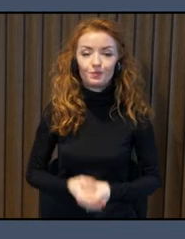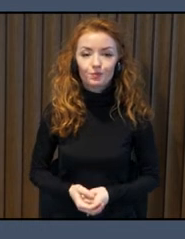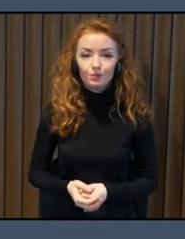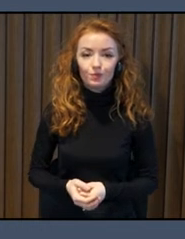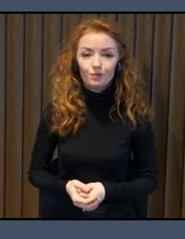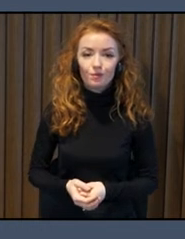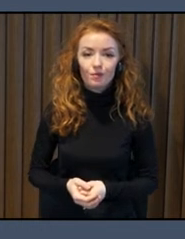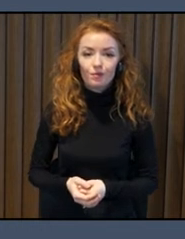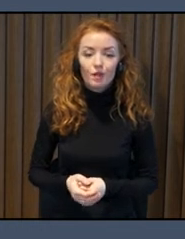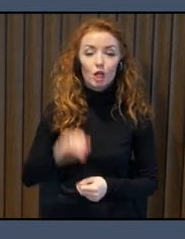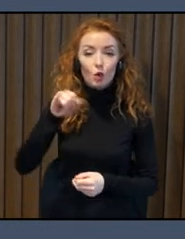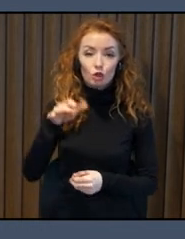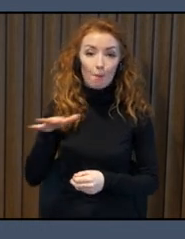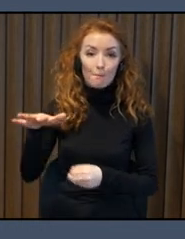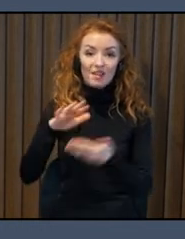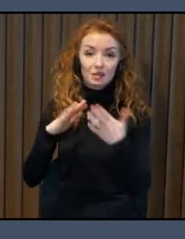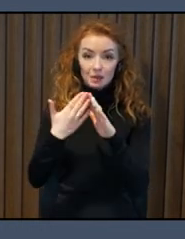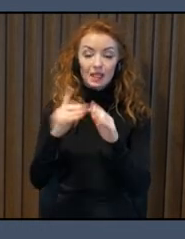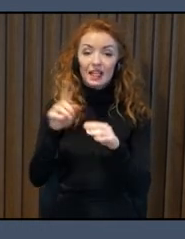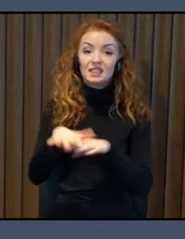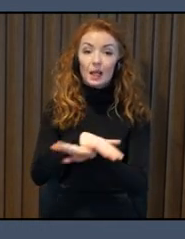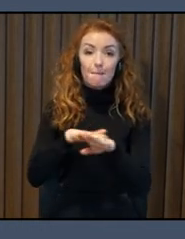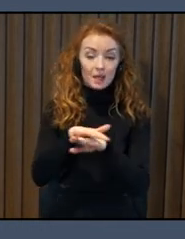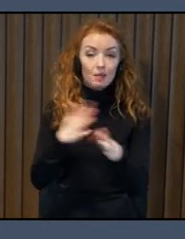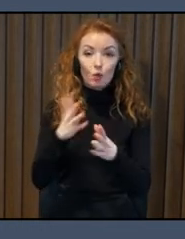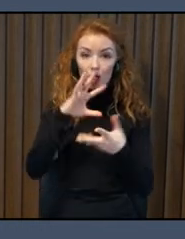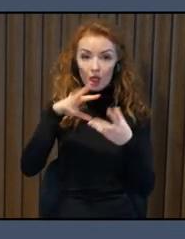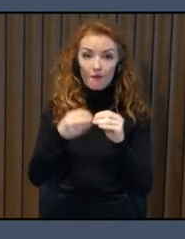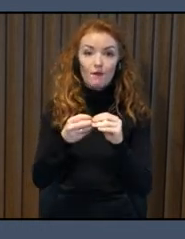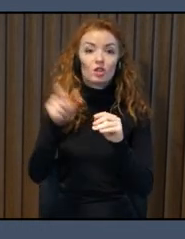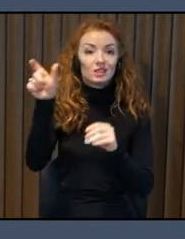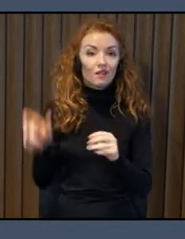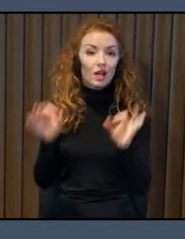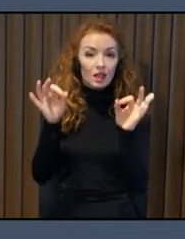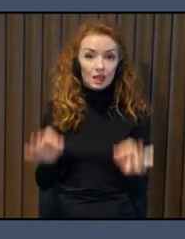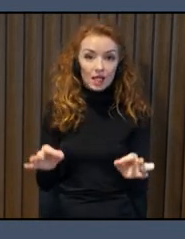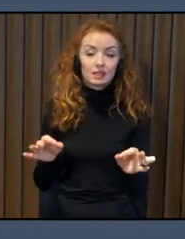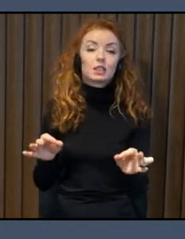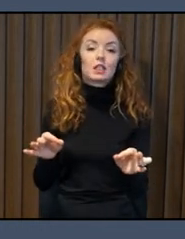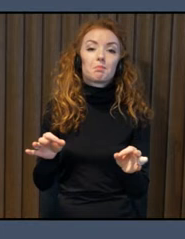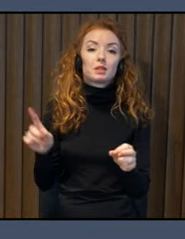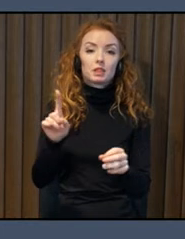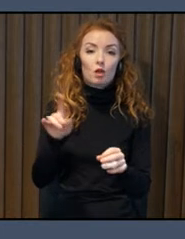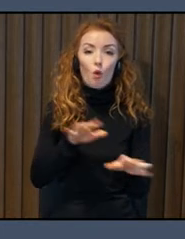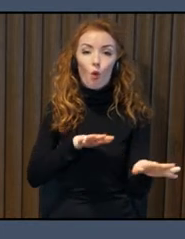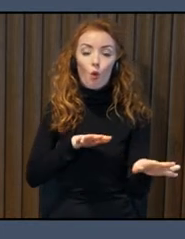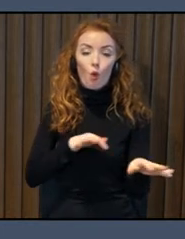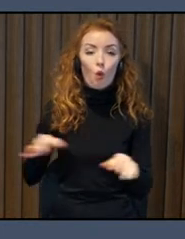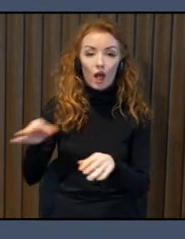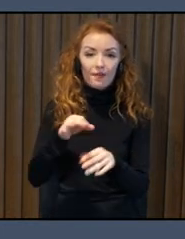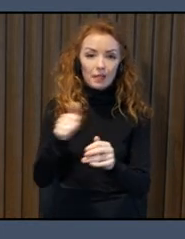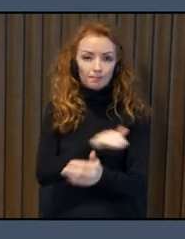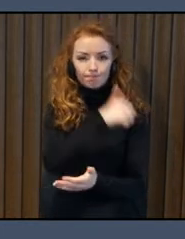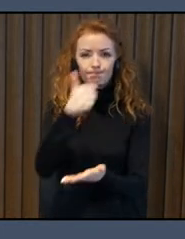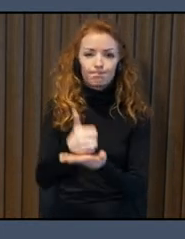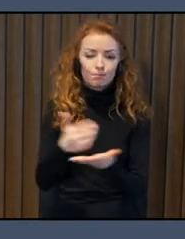organization which consists of around 20 associations regarding different disabilities and diagnosis called Jenshepin